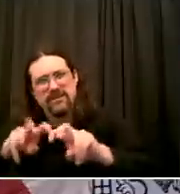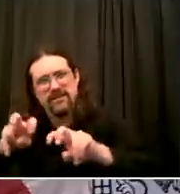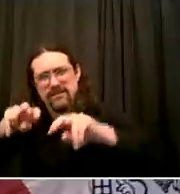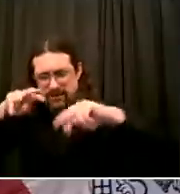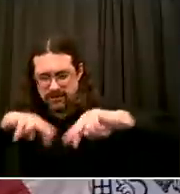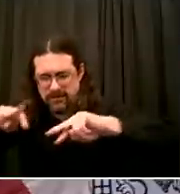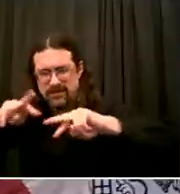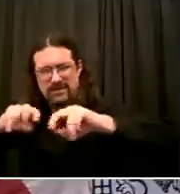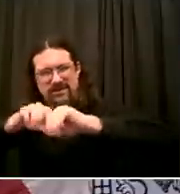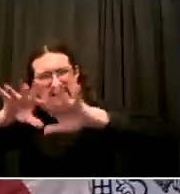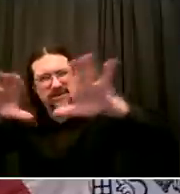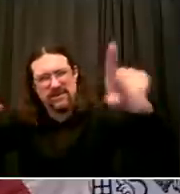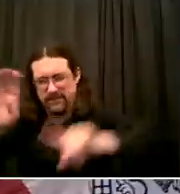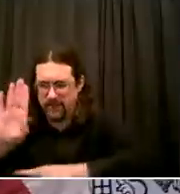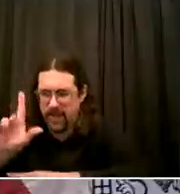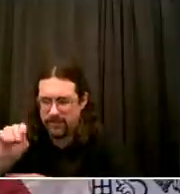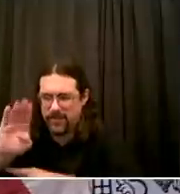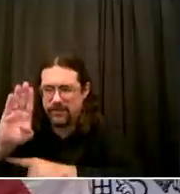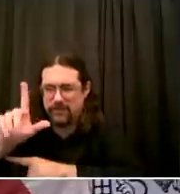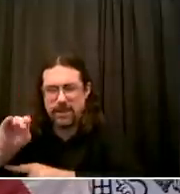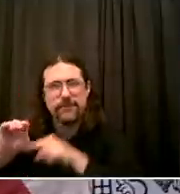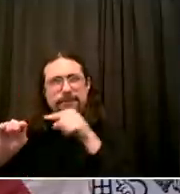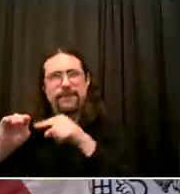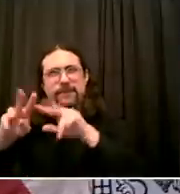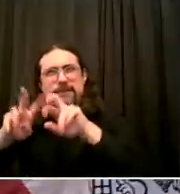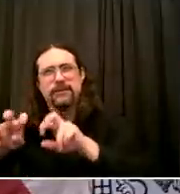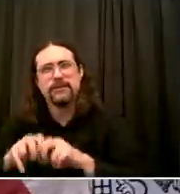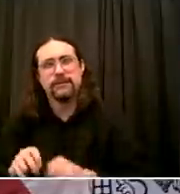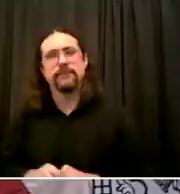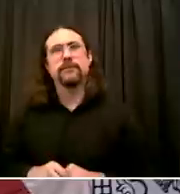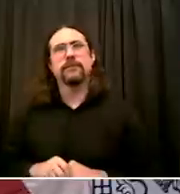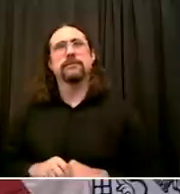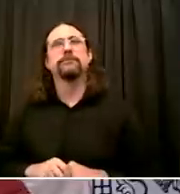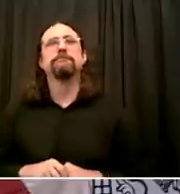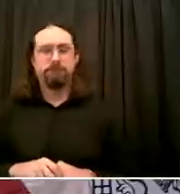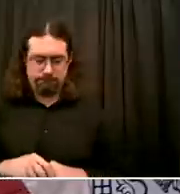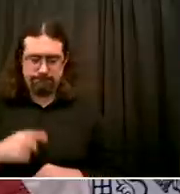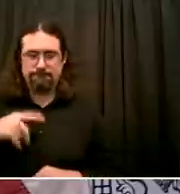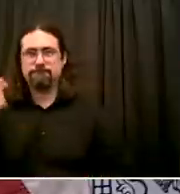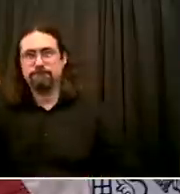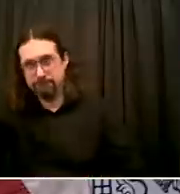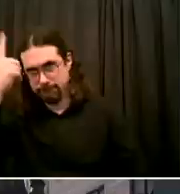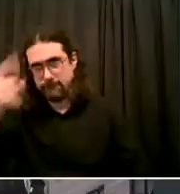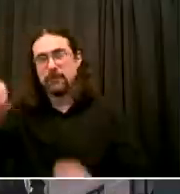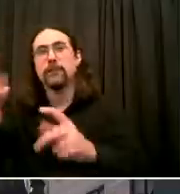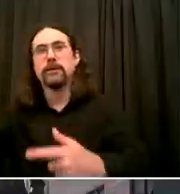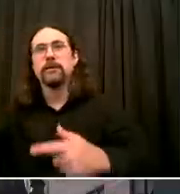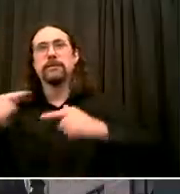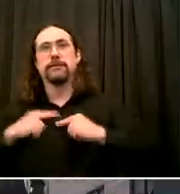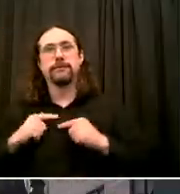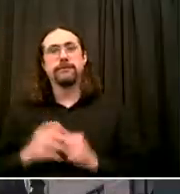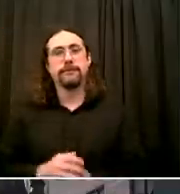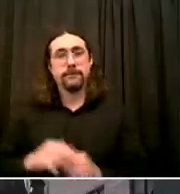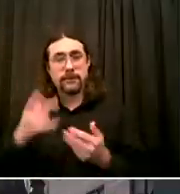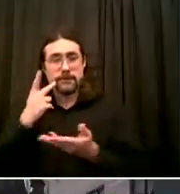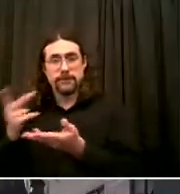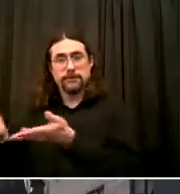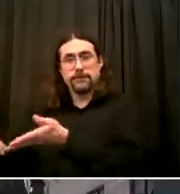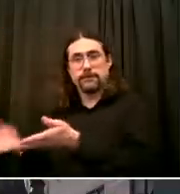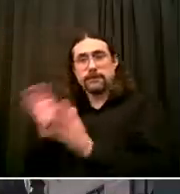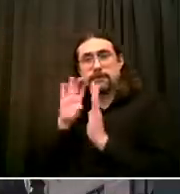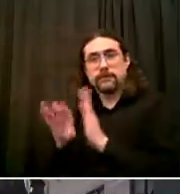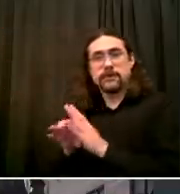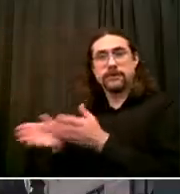message loud and clear That this was the view of New York City And the images you see there from Bed-Stuy Sunday I was so